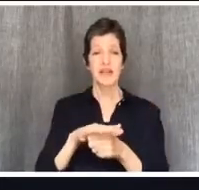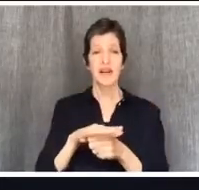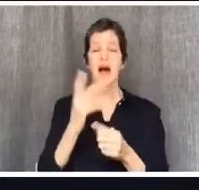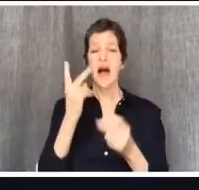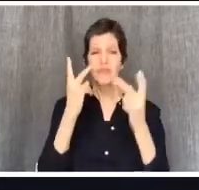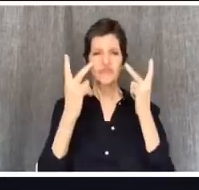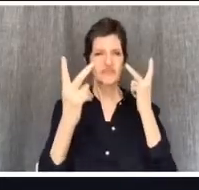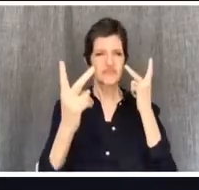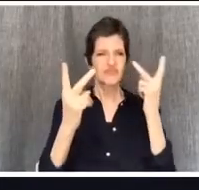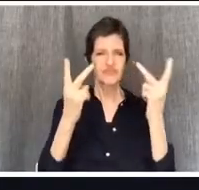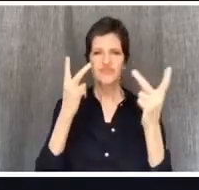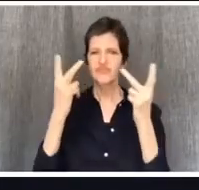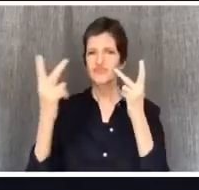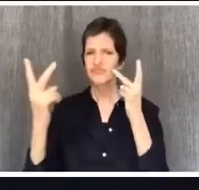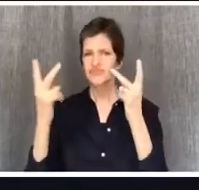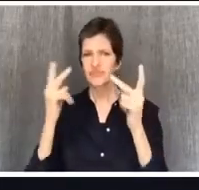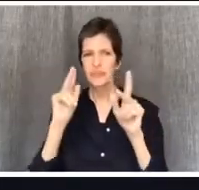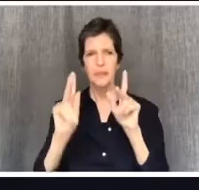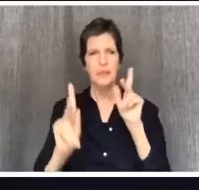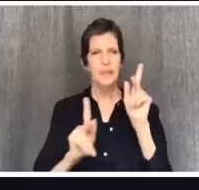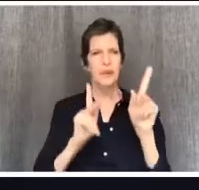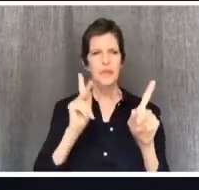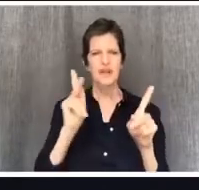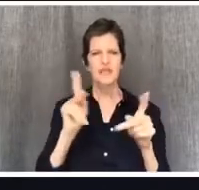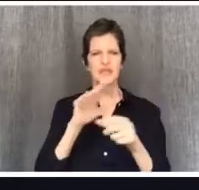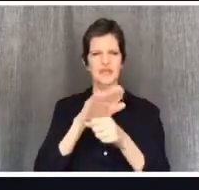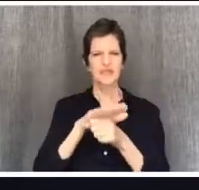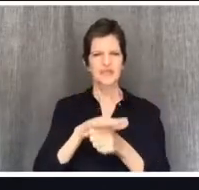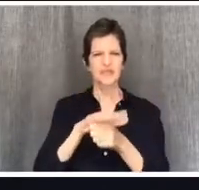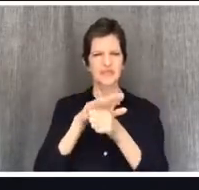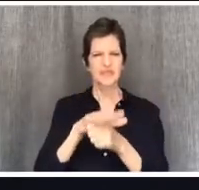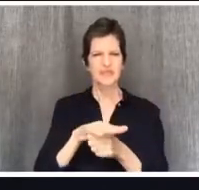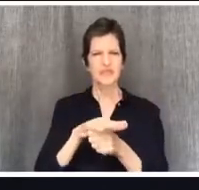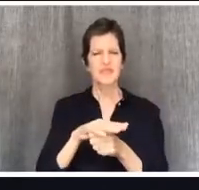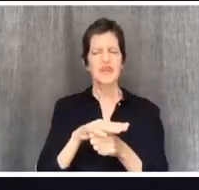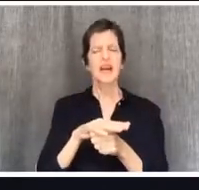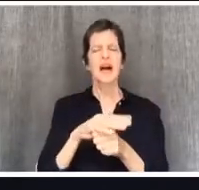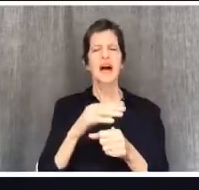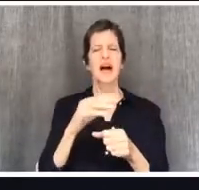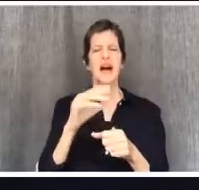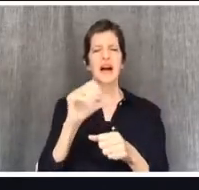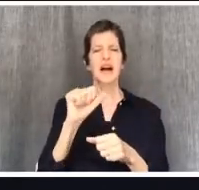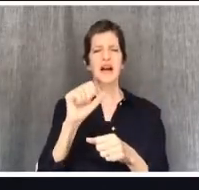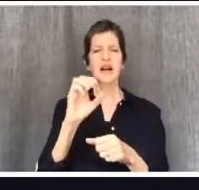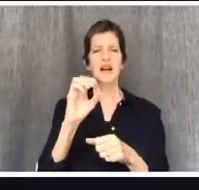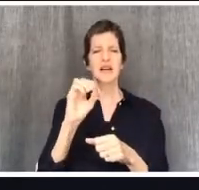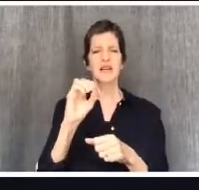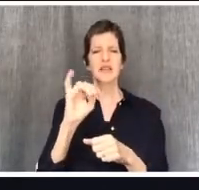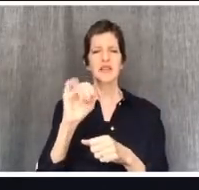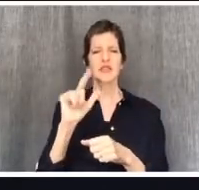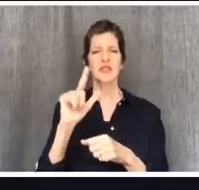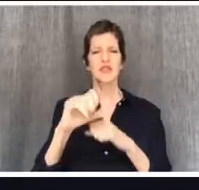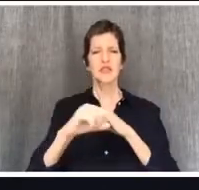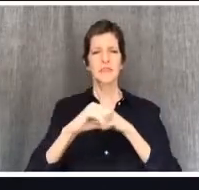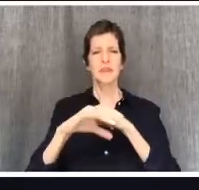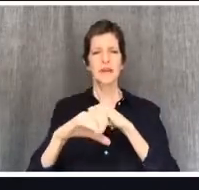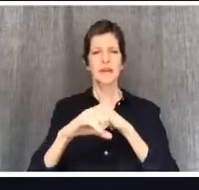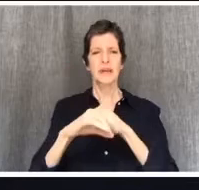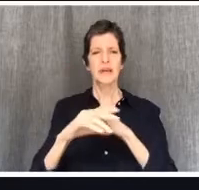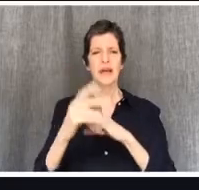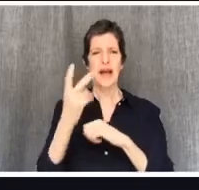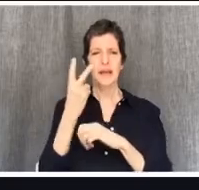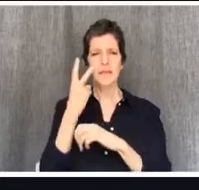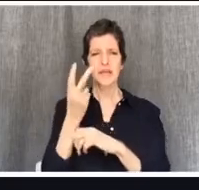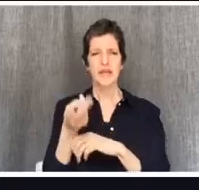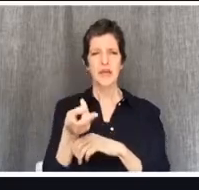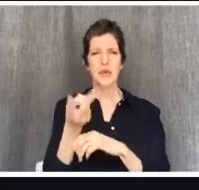community, and also on social media, I'm seeing two polarizing responses to COVID-19. And I just want to, I want to